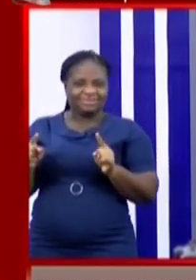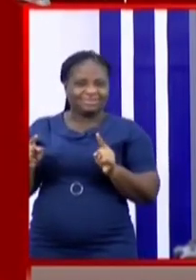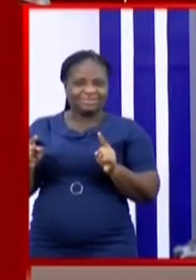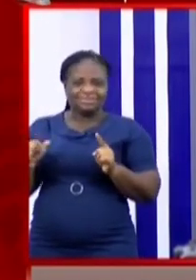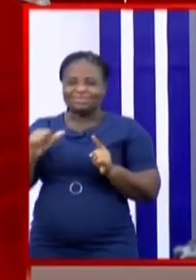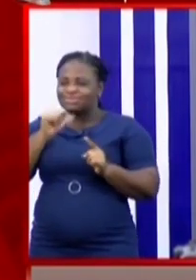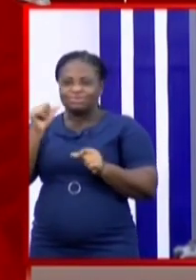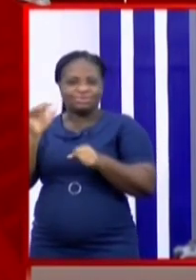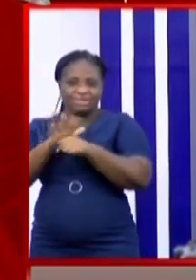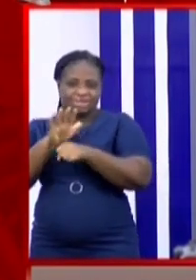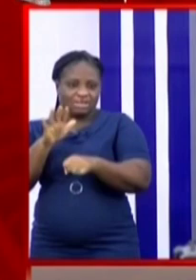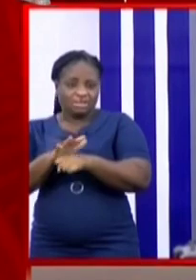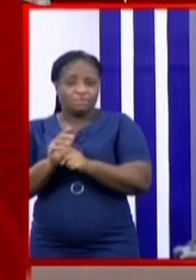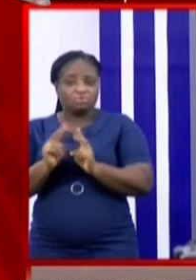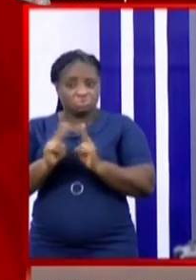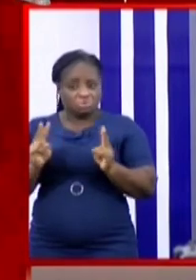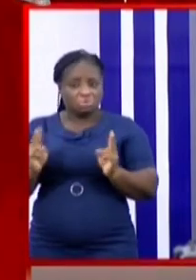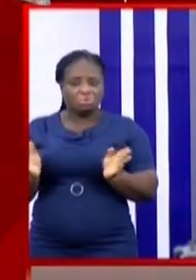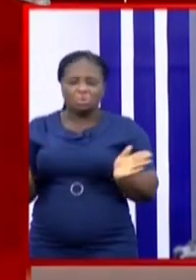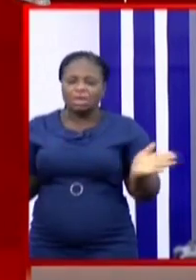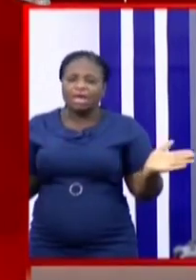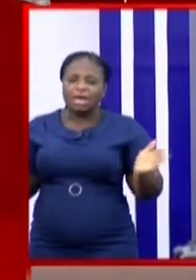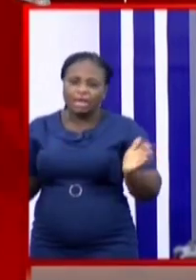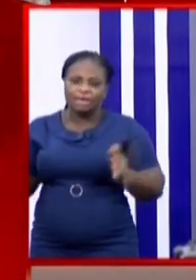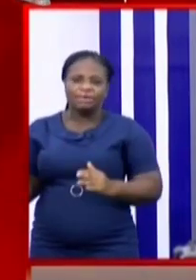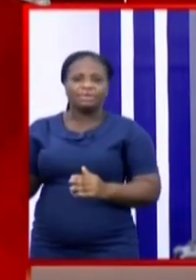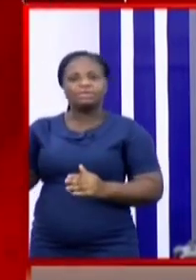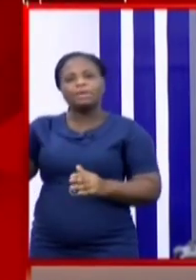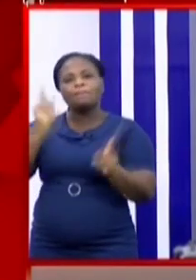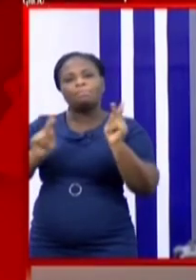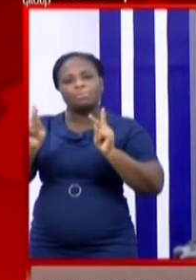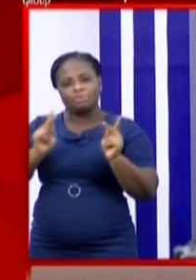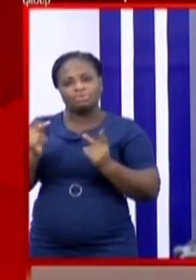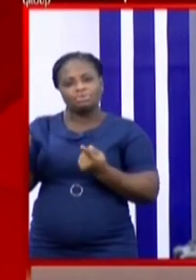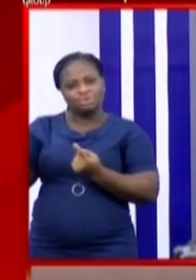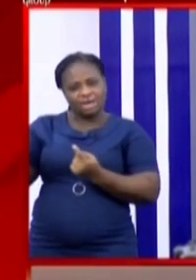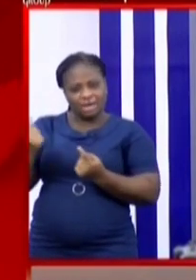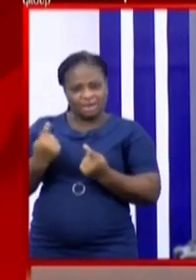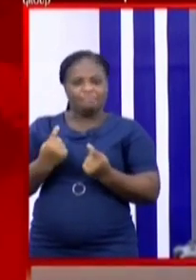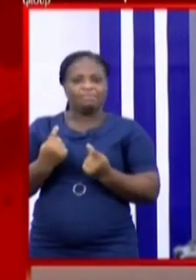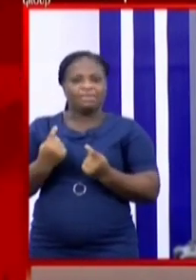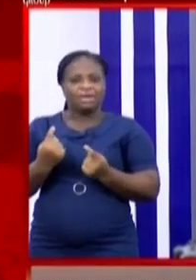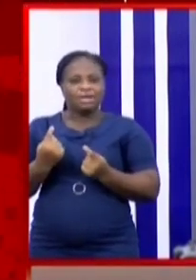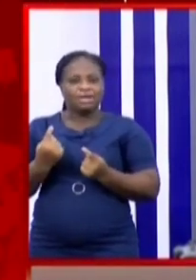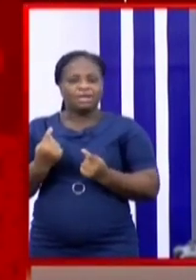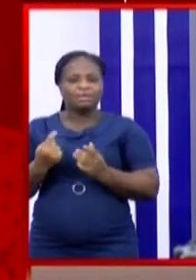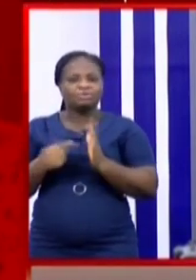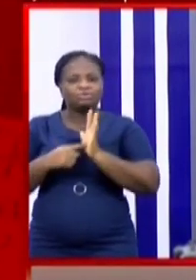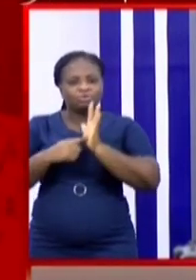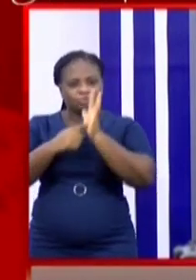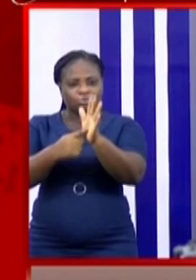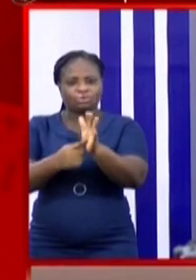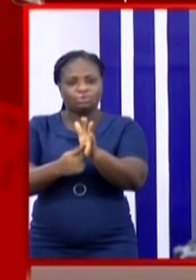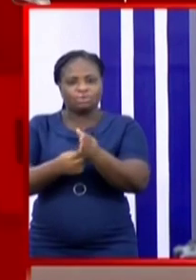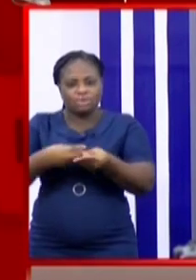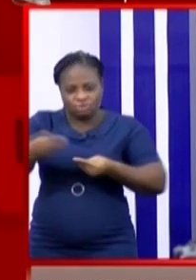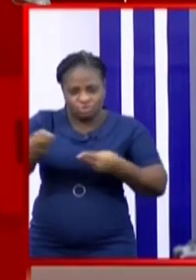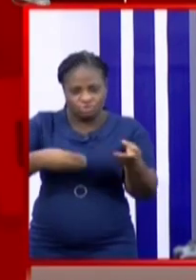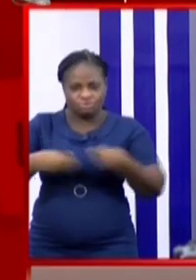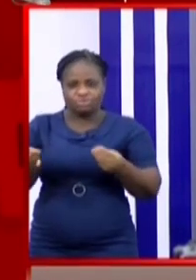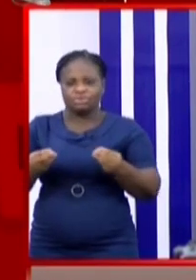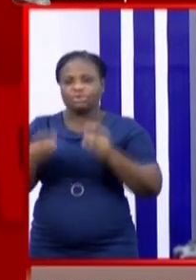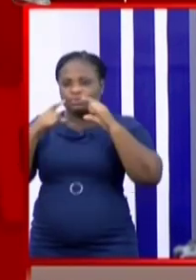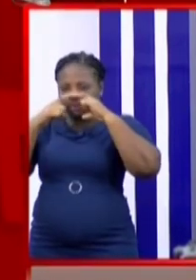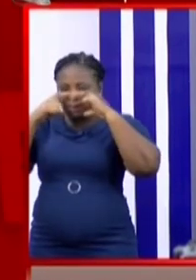going to be enough and so we urge facility heads to ensure appropriate distribution of the